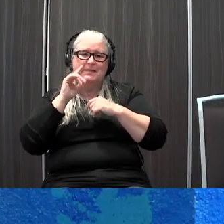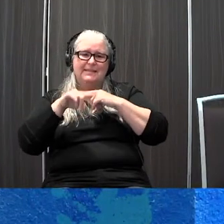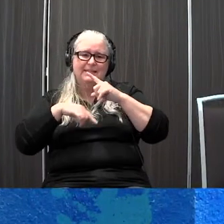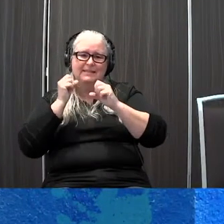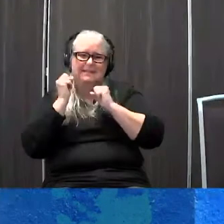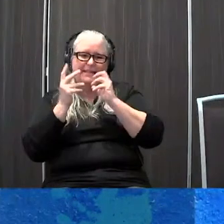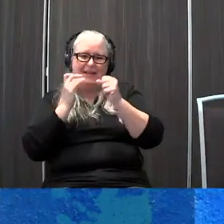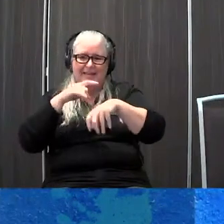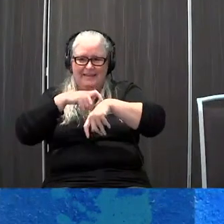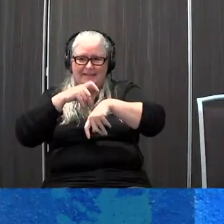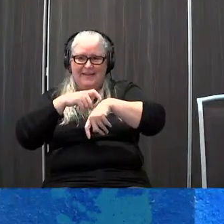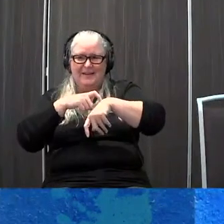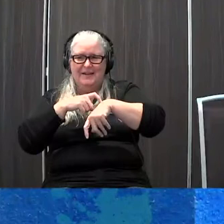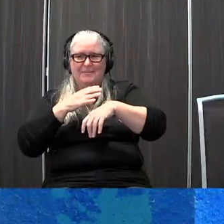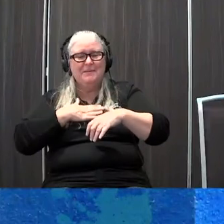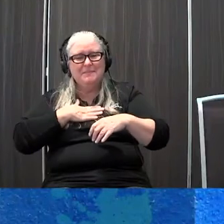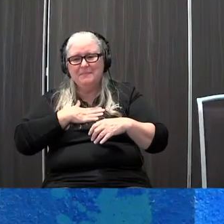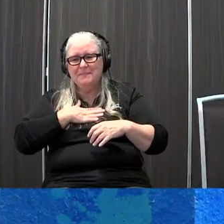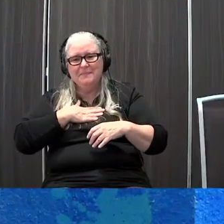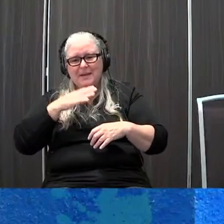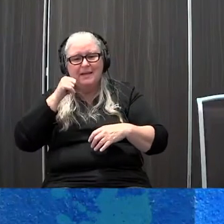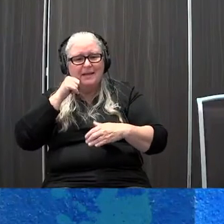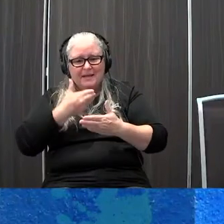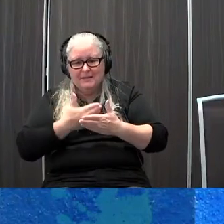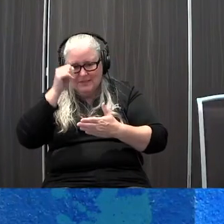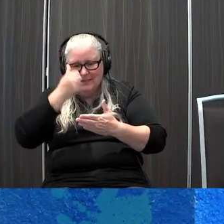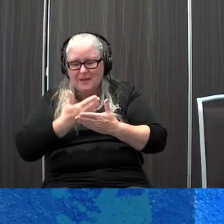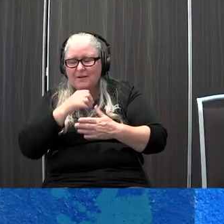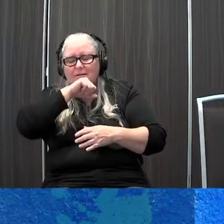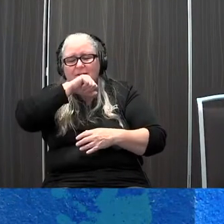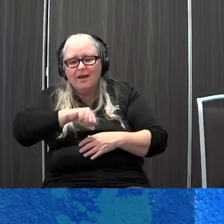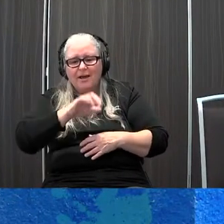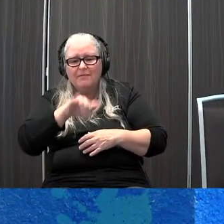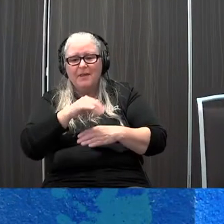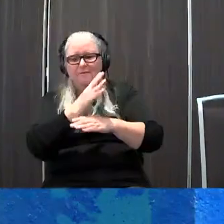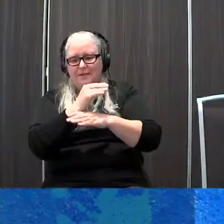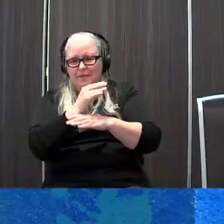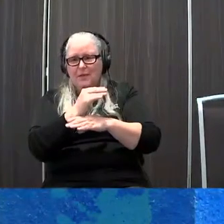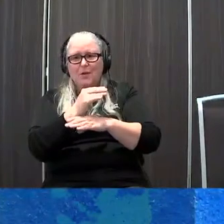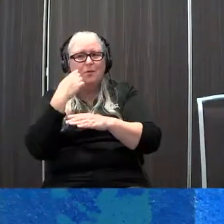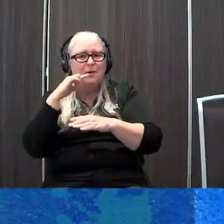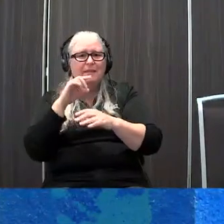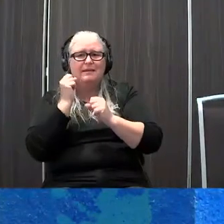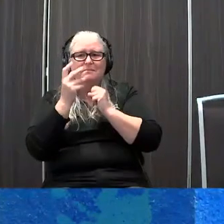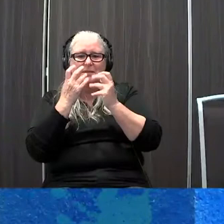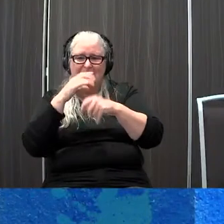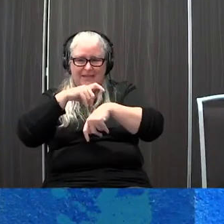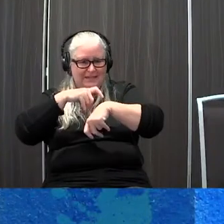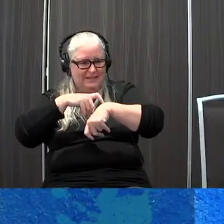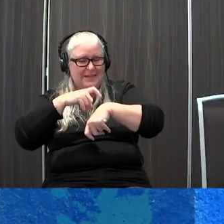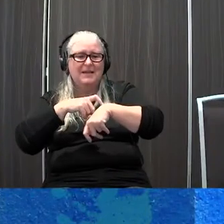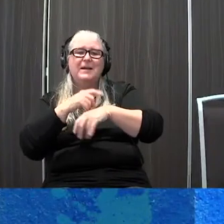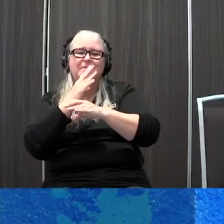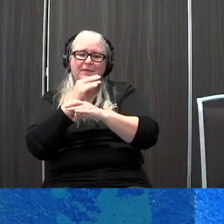and say oh my child just loved these signing time videos and they were able to learn a lot of signs so I've had a lot of parents tell me that they've